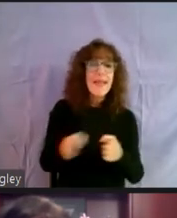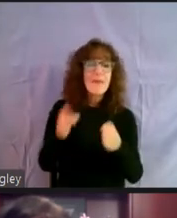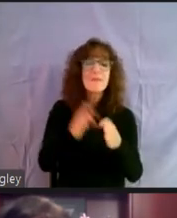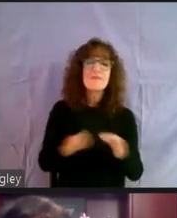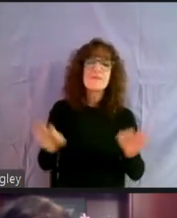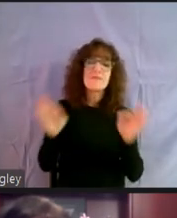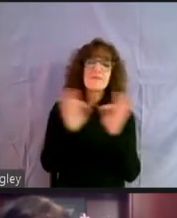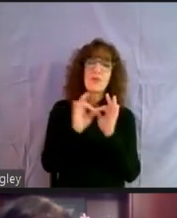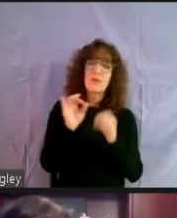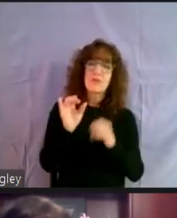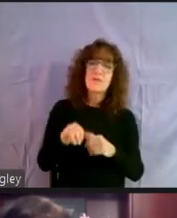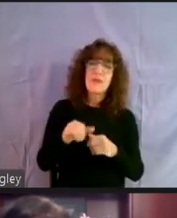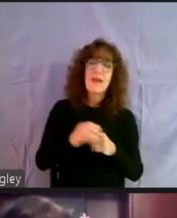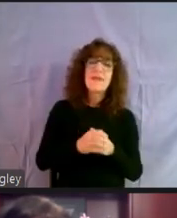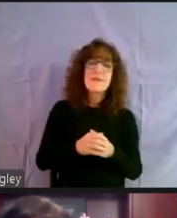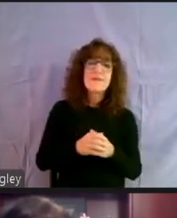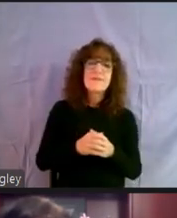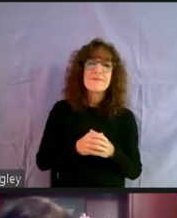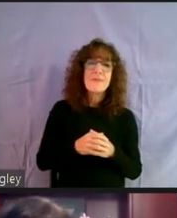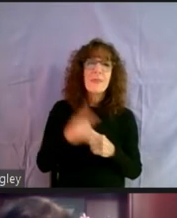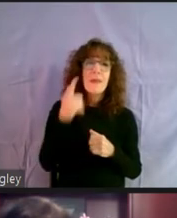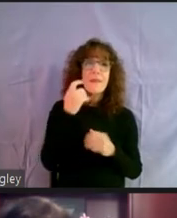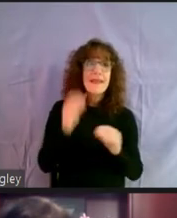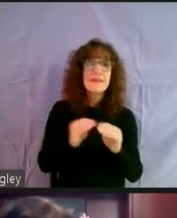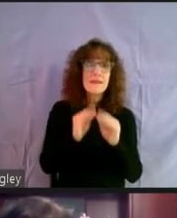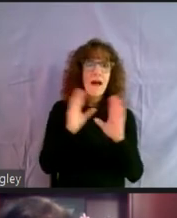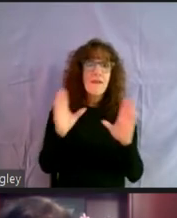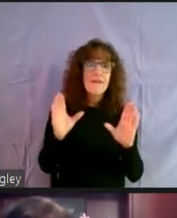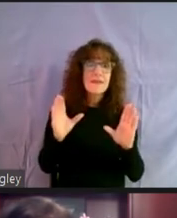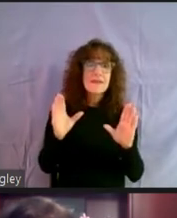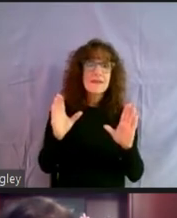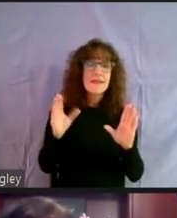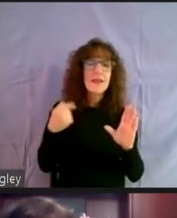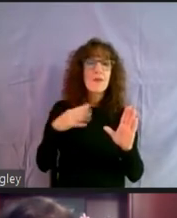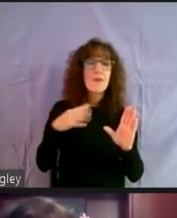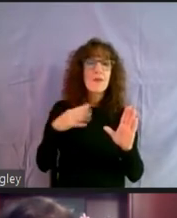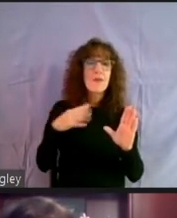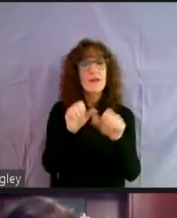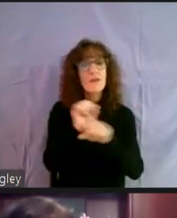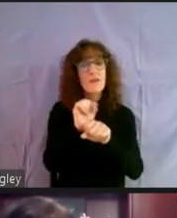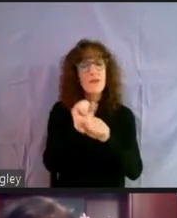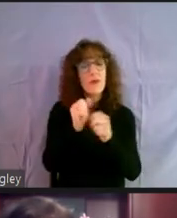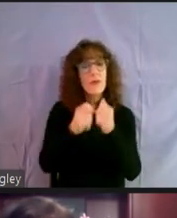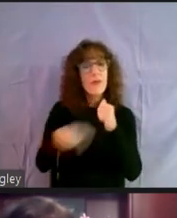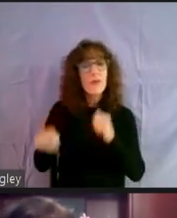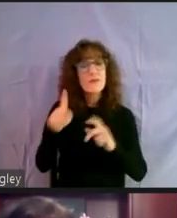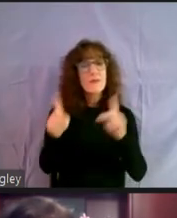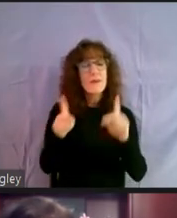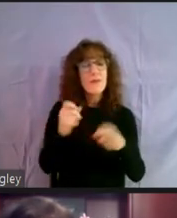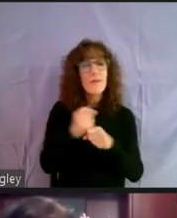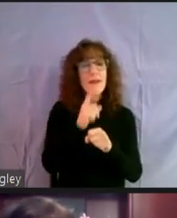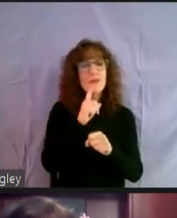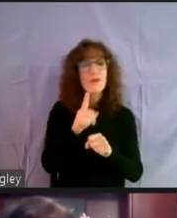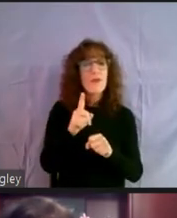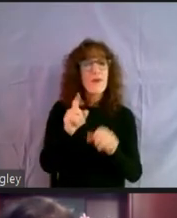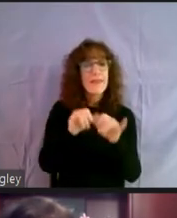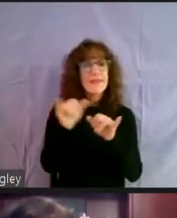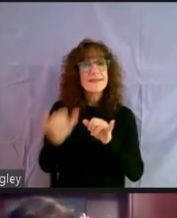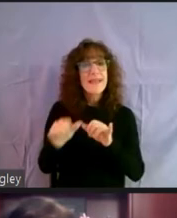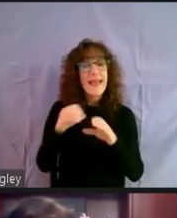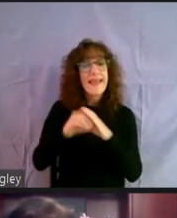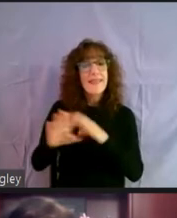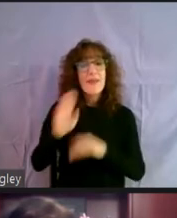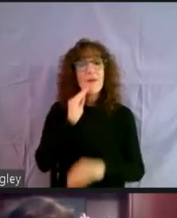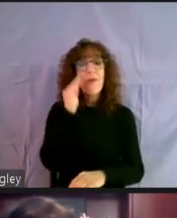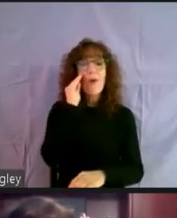important. Um, you know, because obviously we, you know, we will continue to work with residents to ensure that we can keep them in their homes. And that